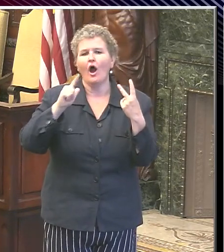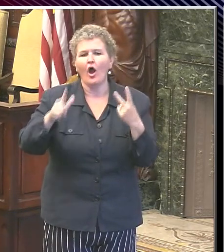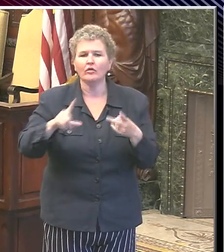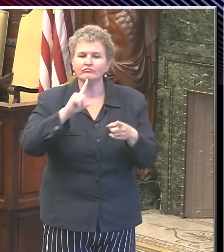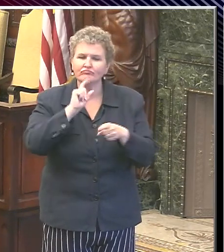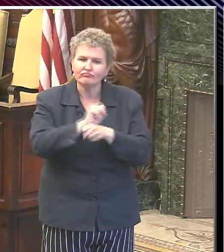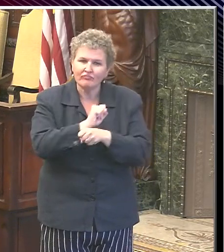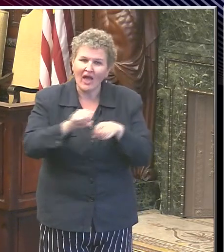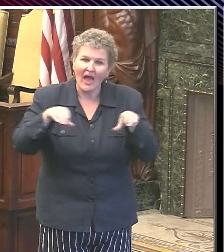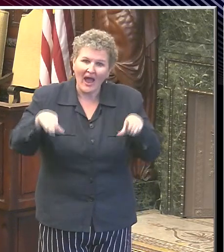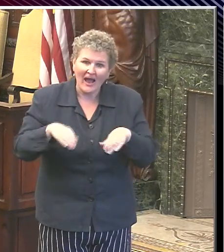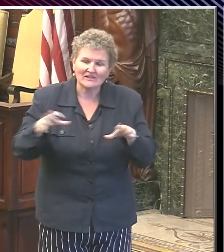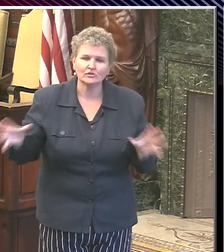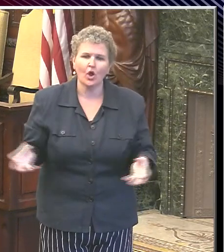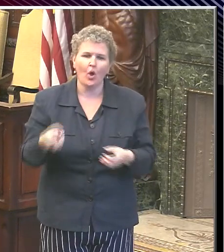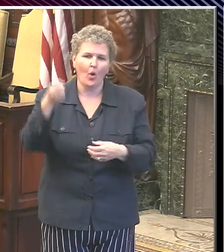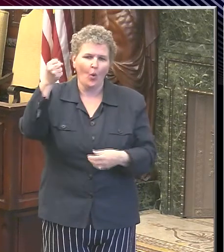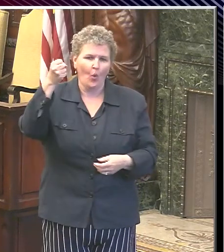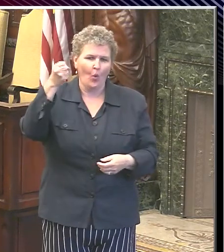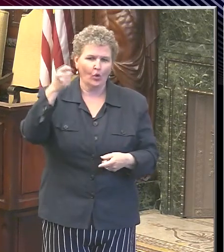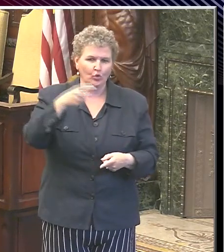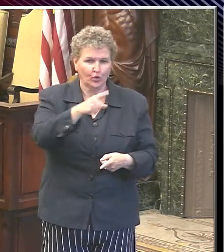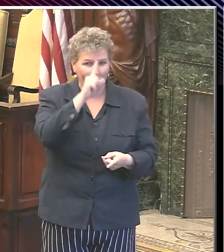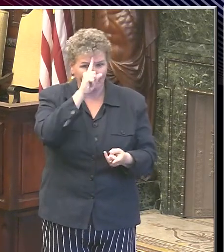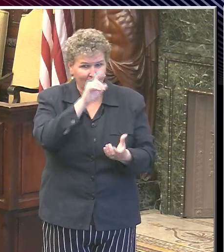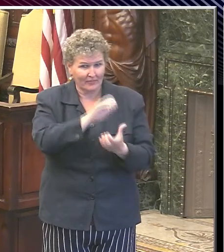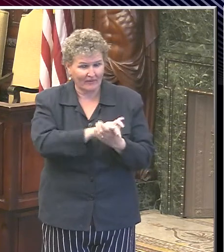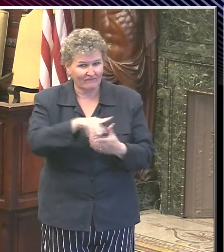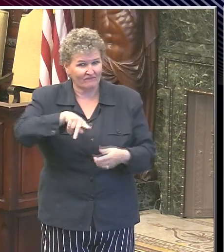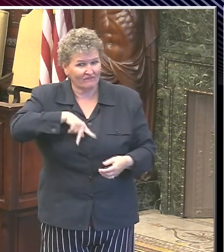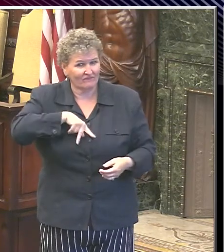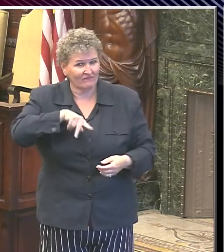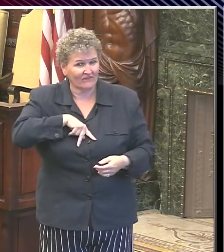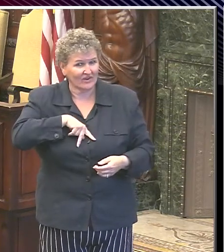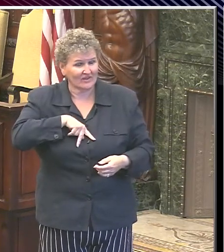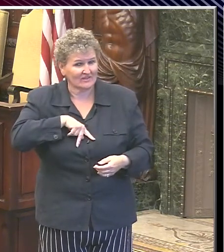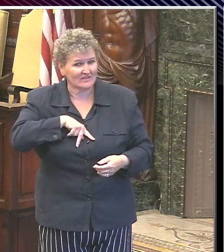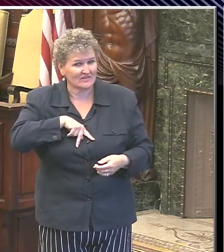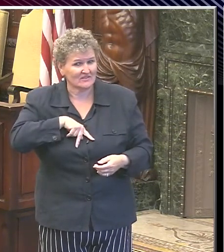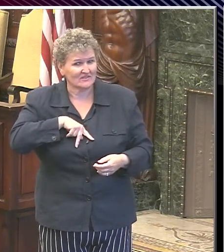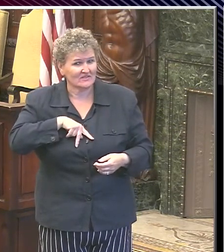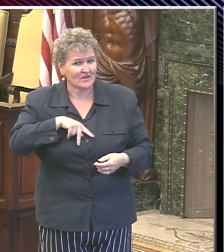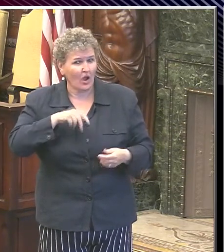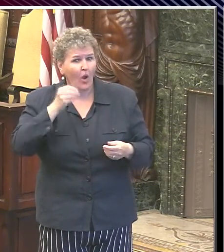notice. So my question to you is, do you believe that the Phillies should move their home game to another location?